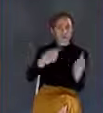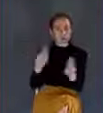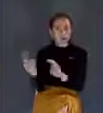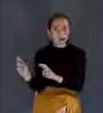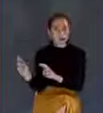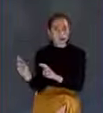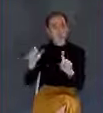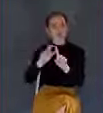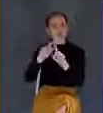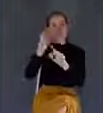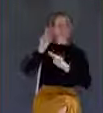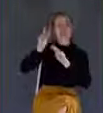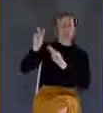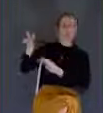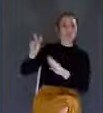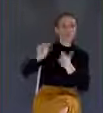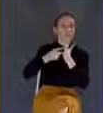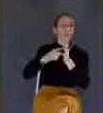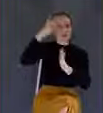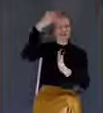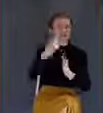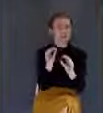nose, literally without sleep. Be alert.